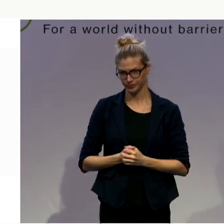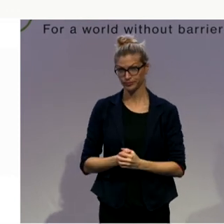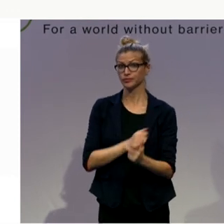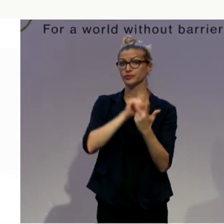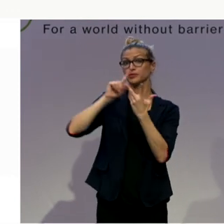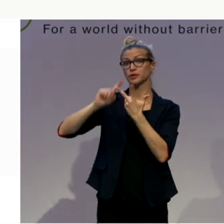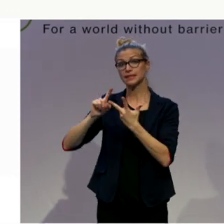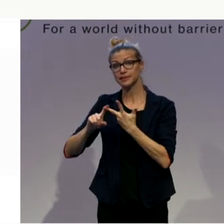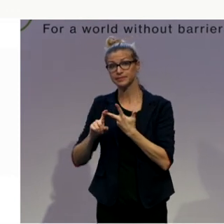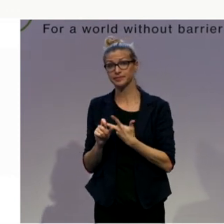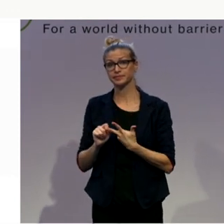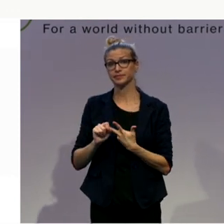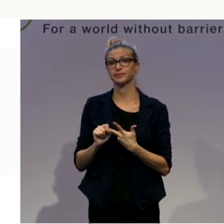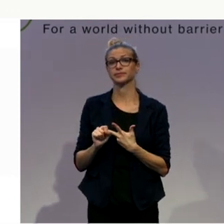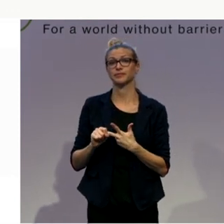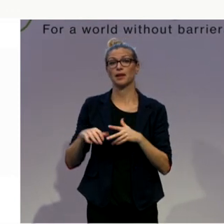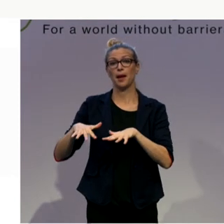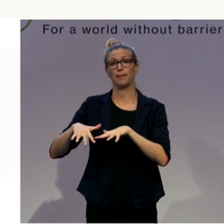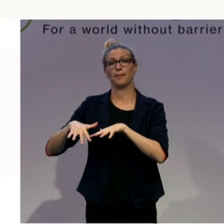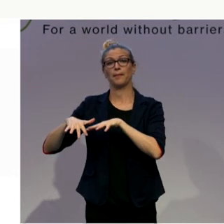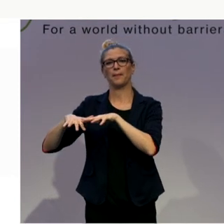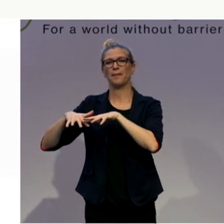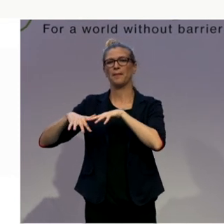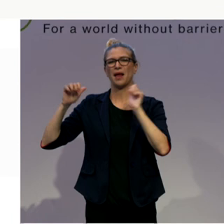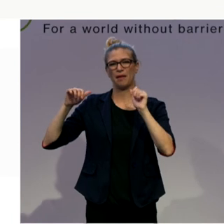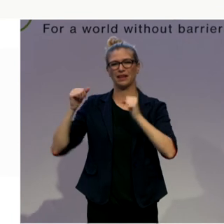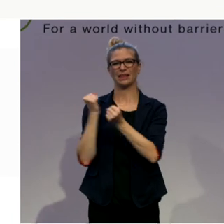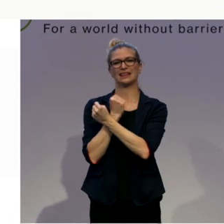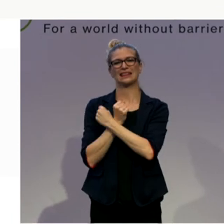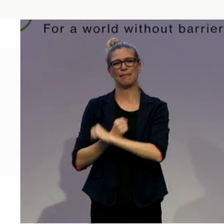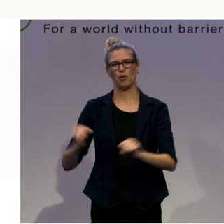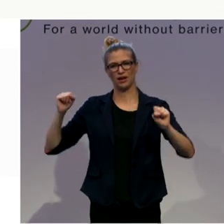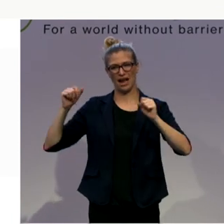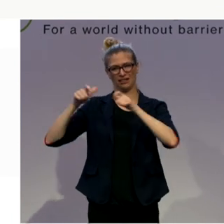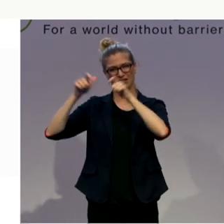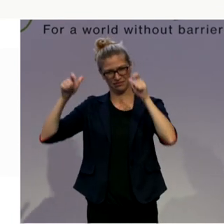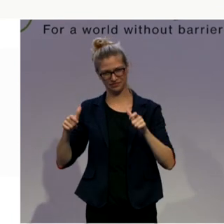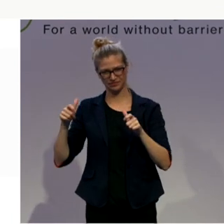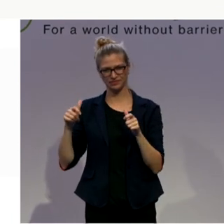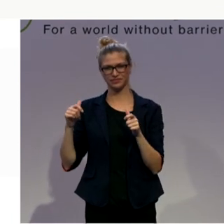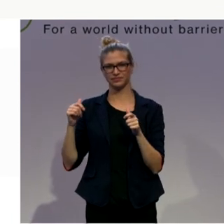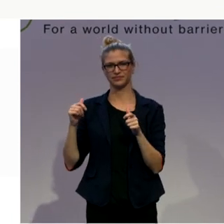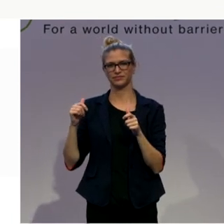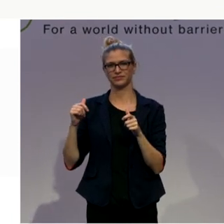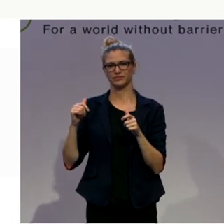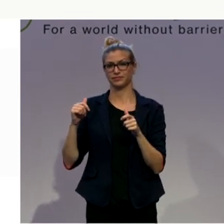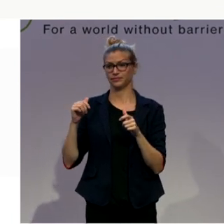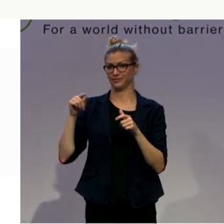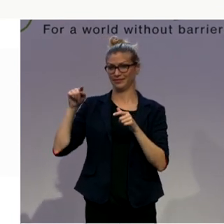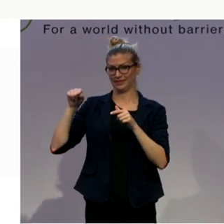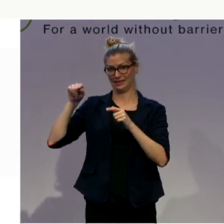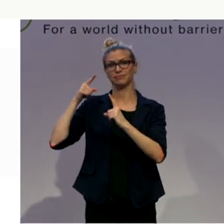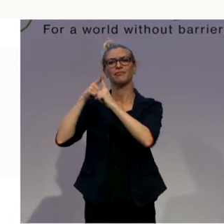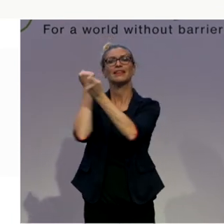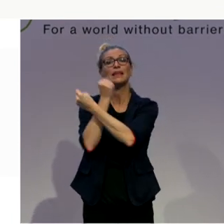political and democratic communication. Like everyone else, people with disabilities need to